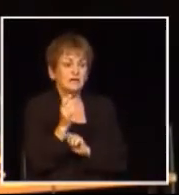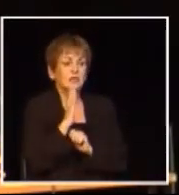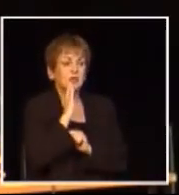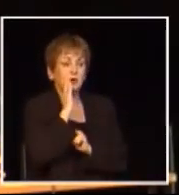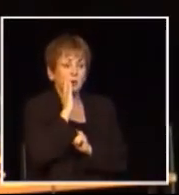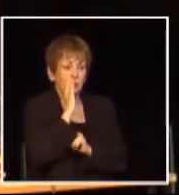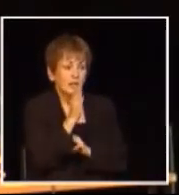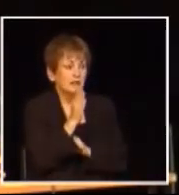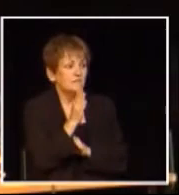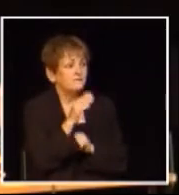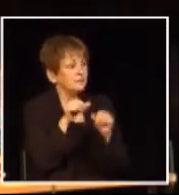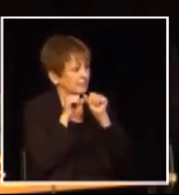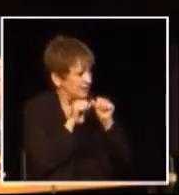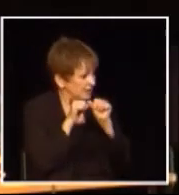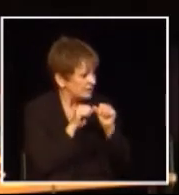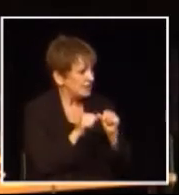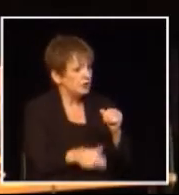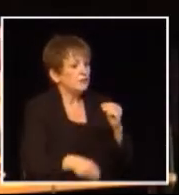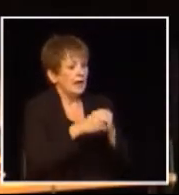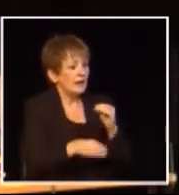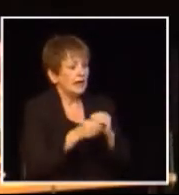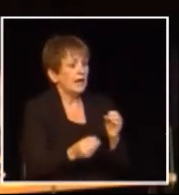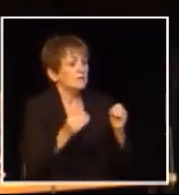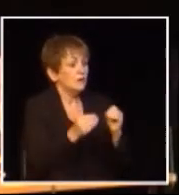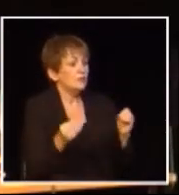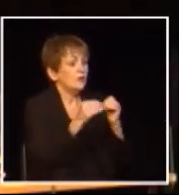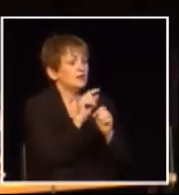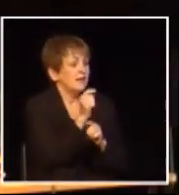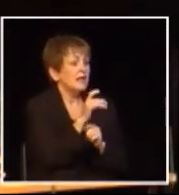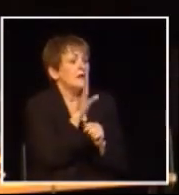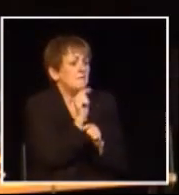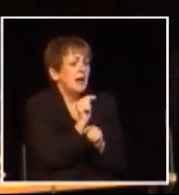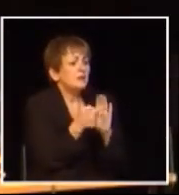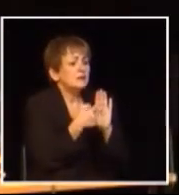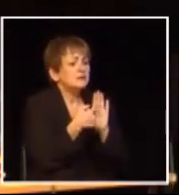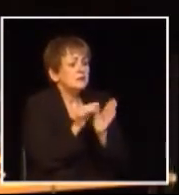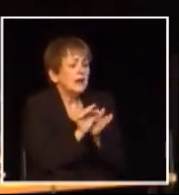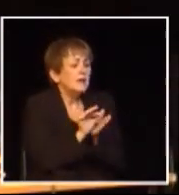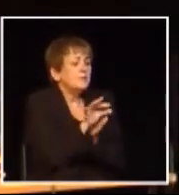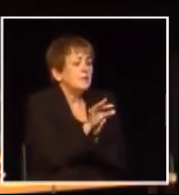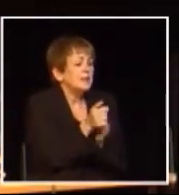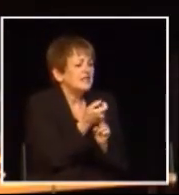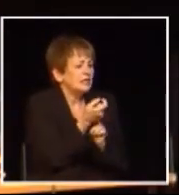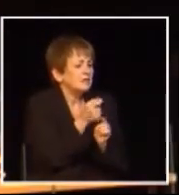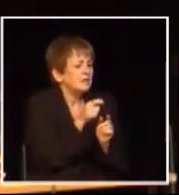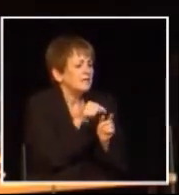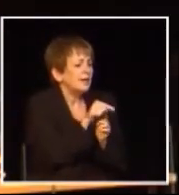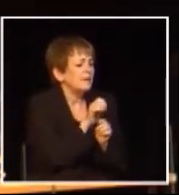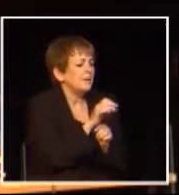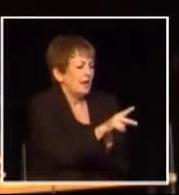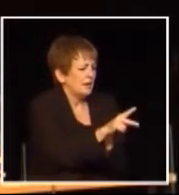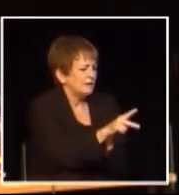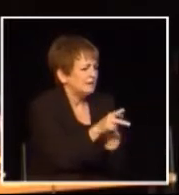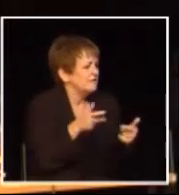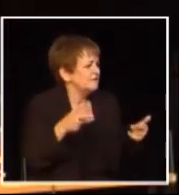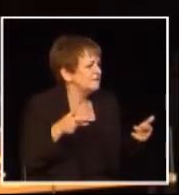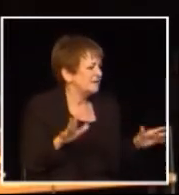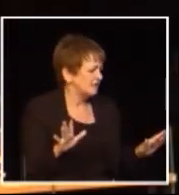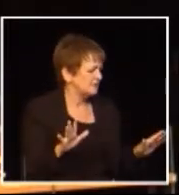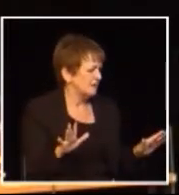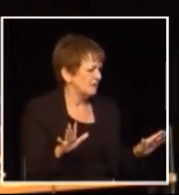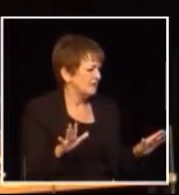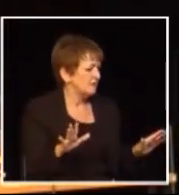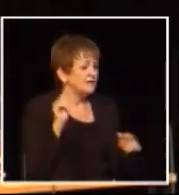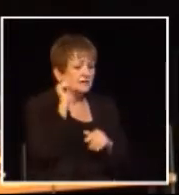government says we fix it by overtaxing you continuing to overtax you but giving you back a little bit back not quite as much as you gave